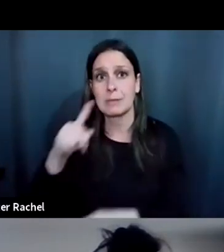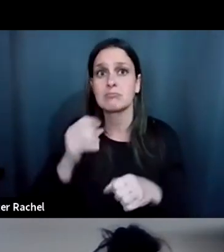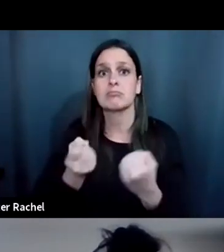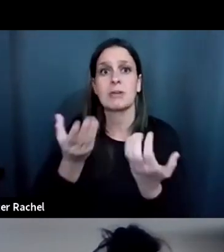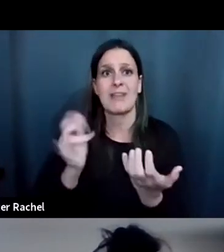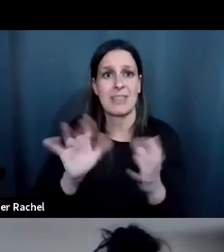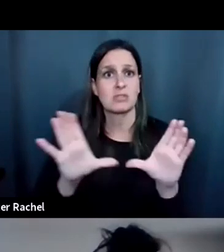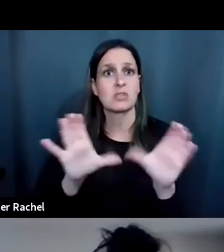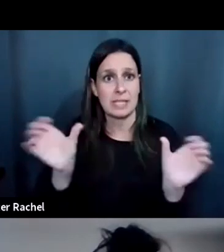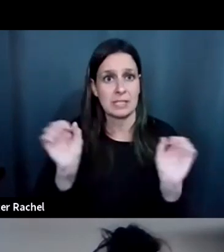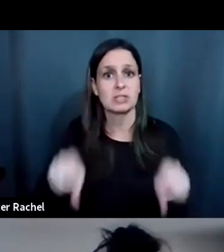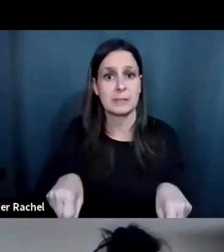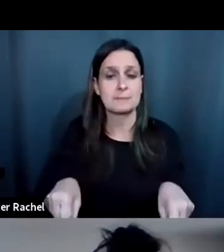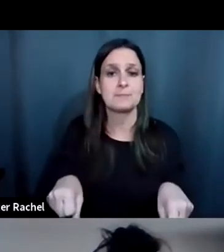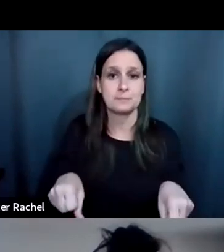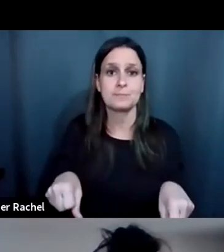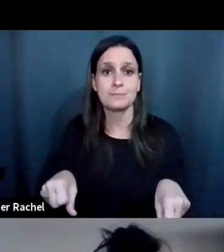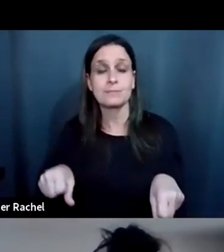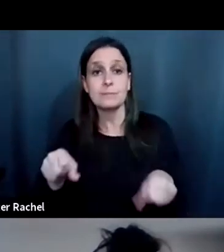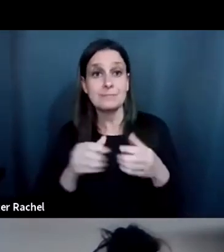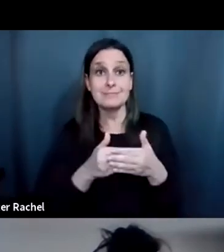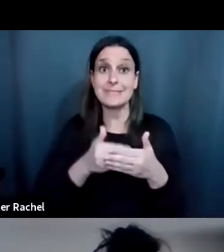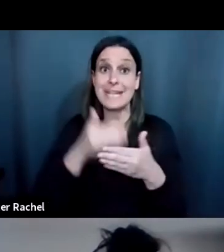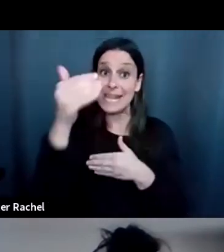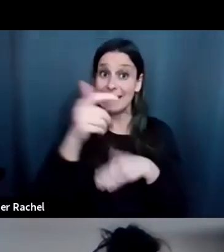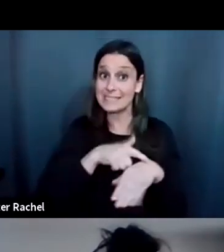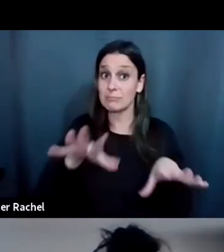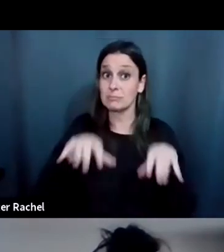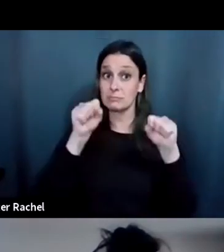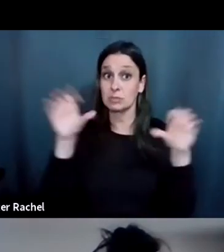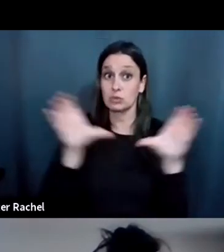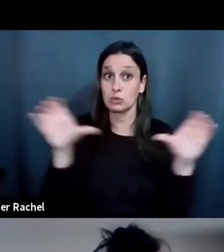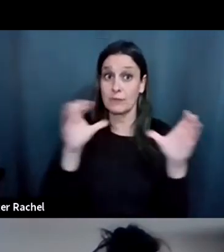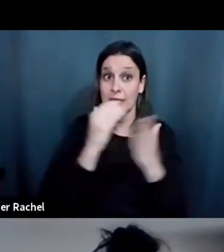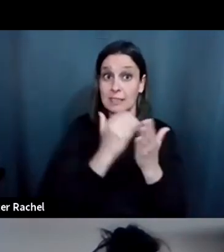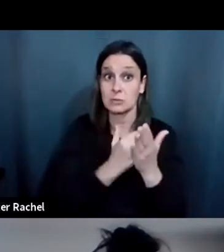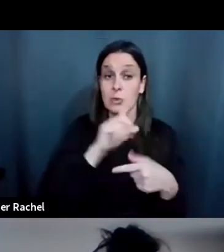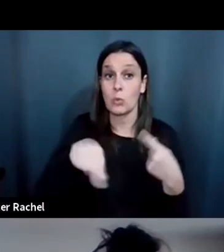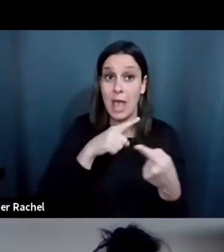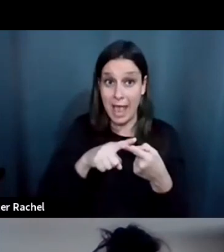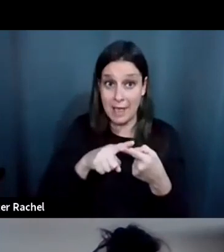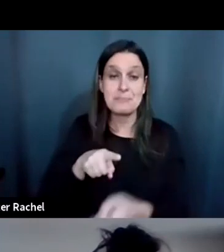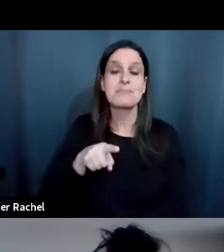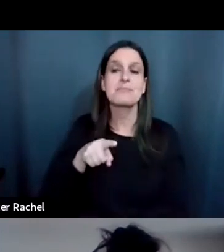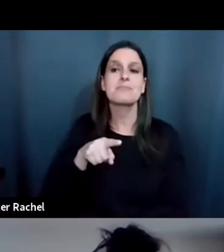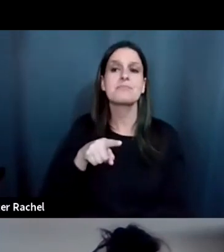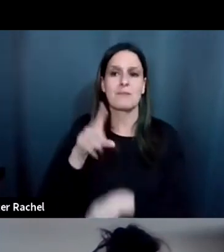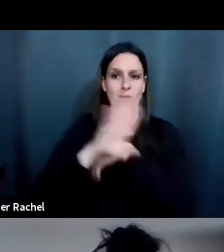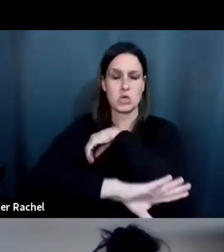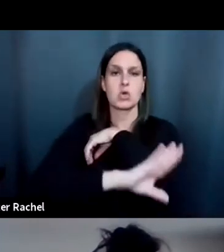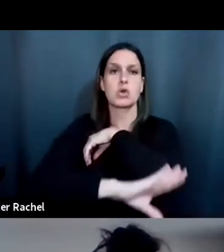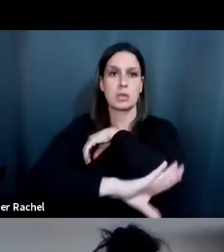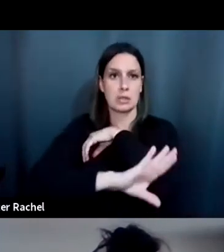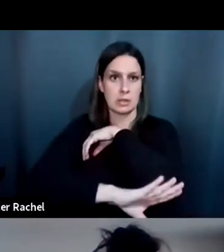certification. Um, the next time we're planning to have a certification class will be in the fall.